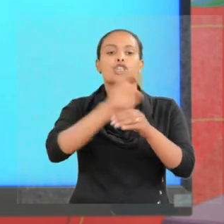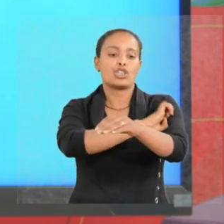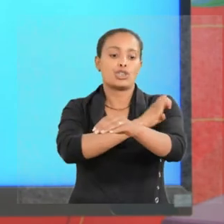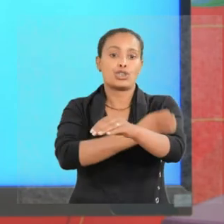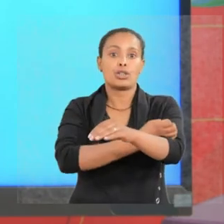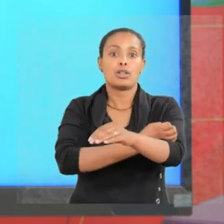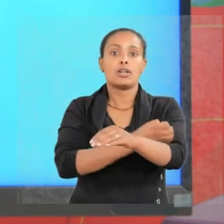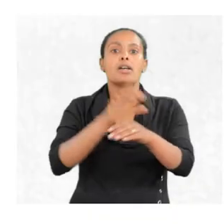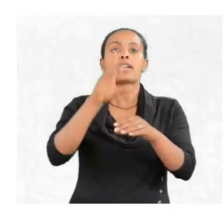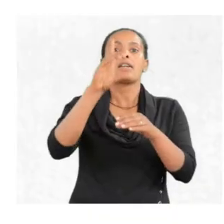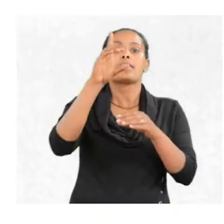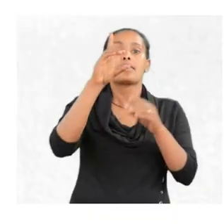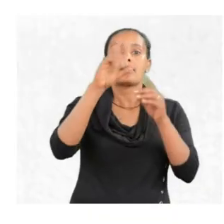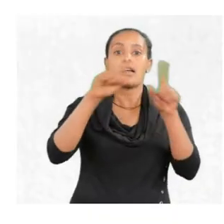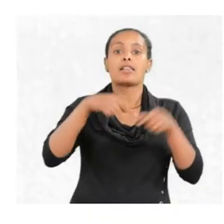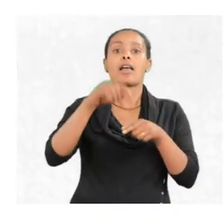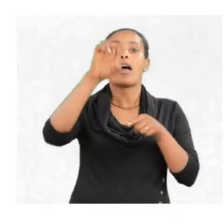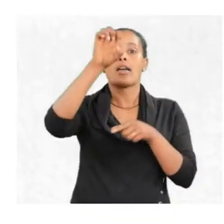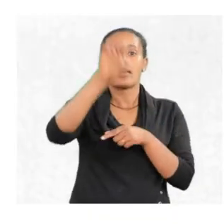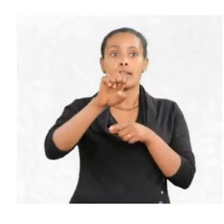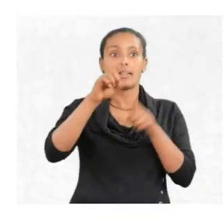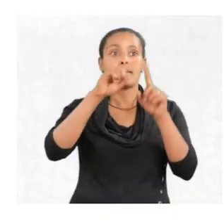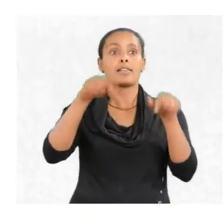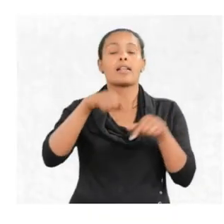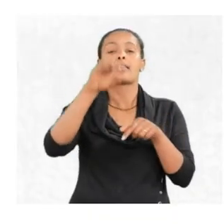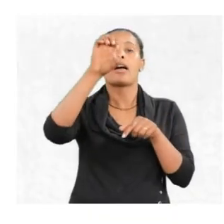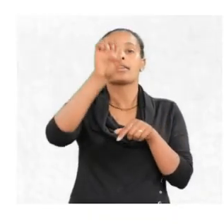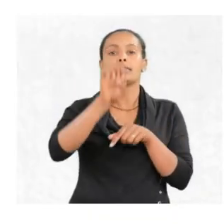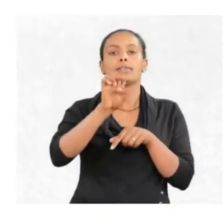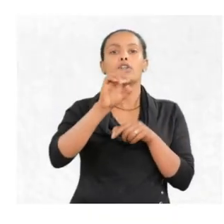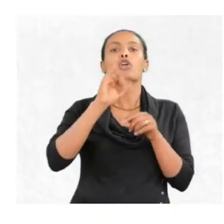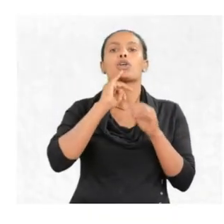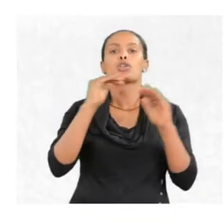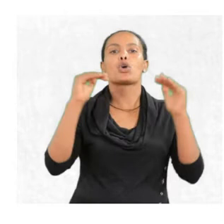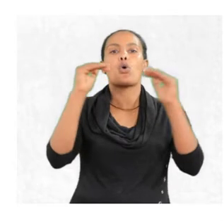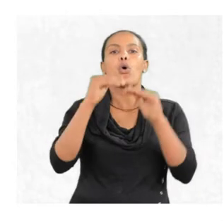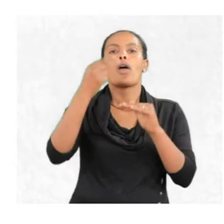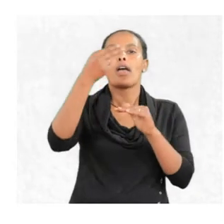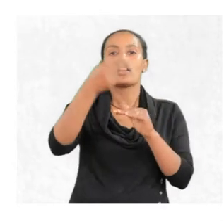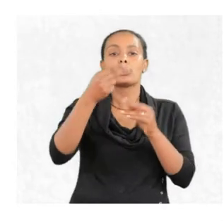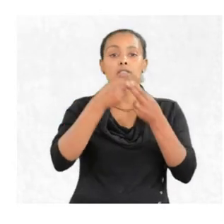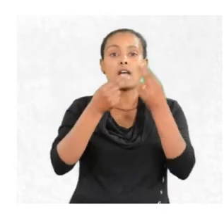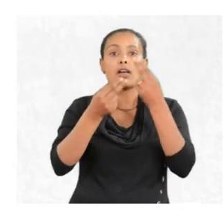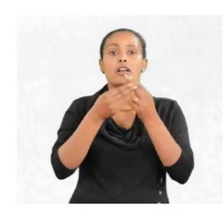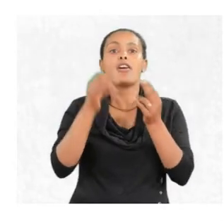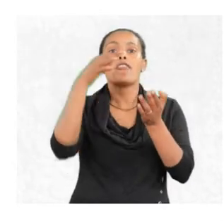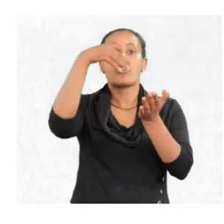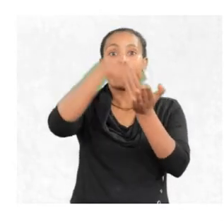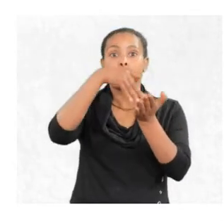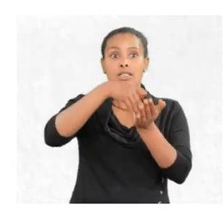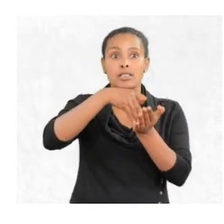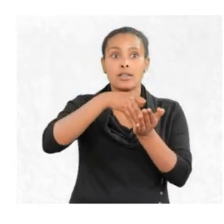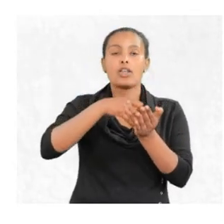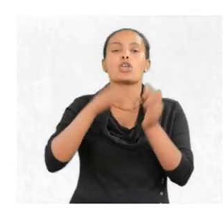Delta E, change in energy. Delta E equal H times frequency.